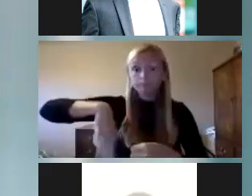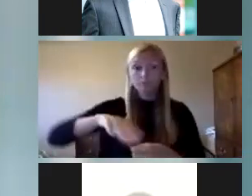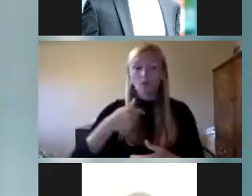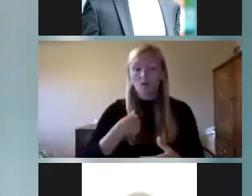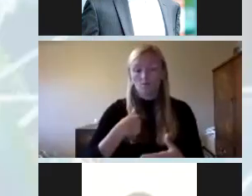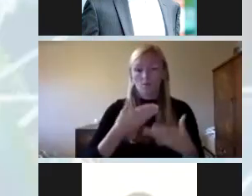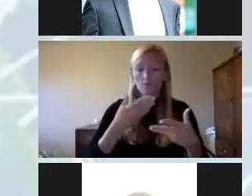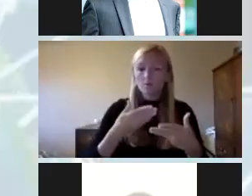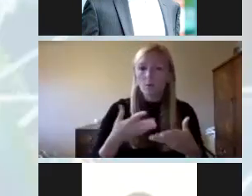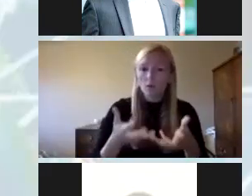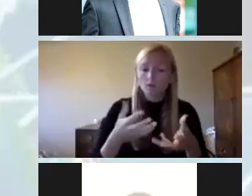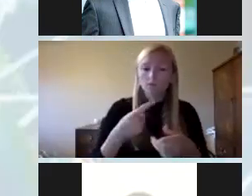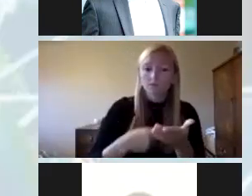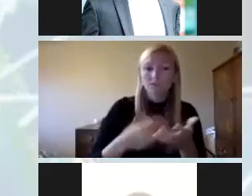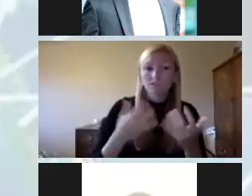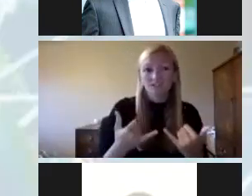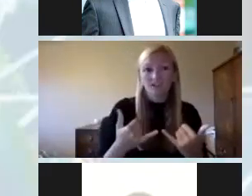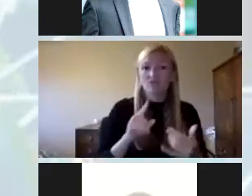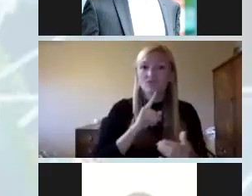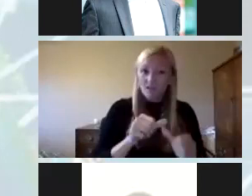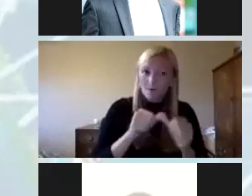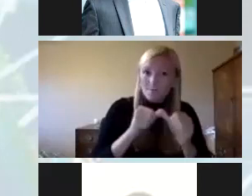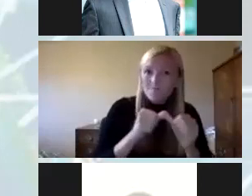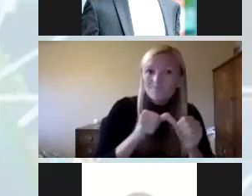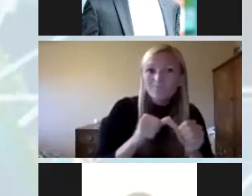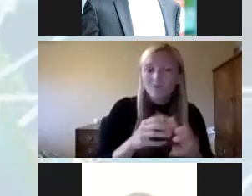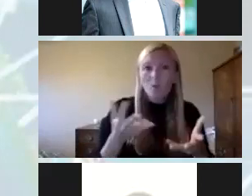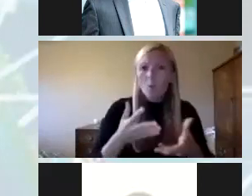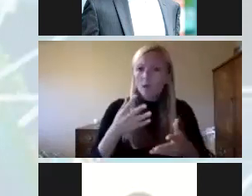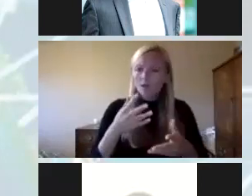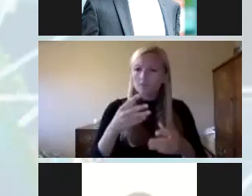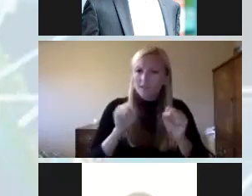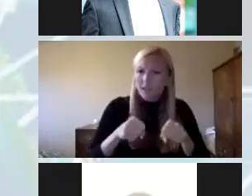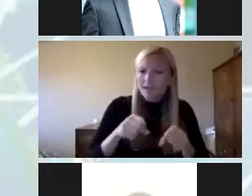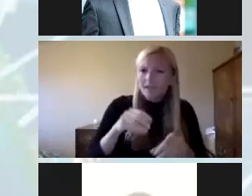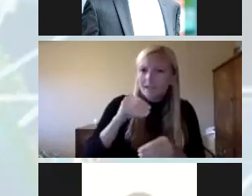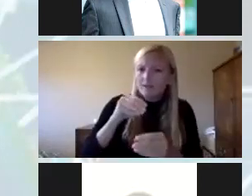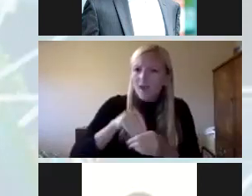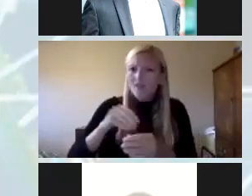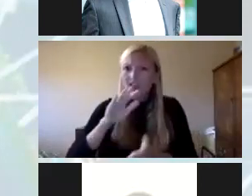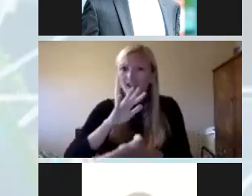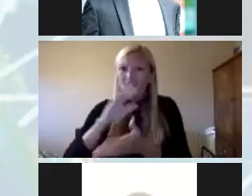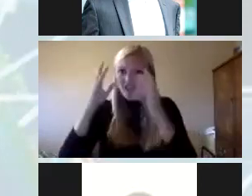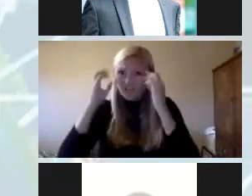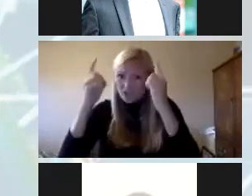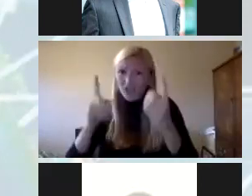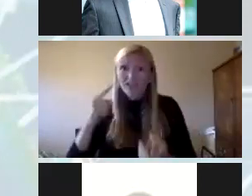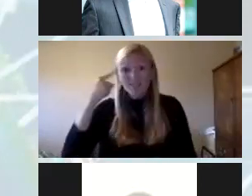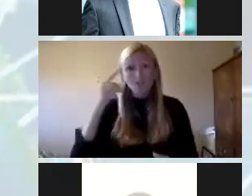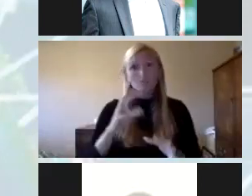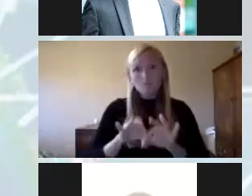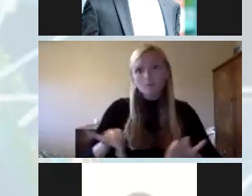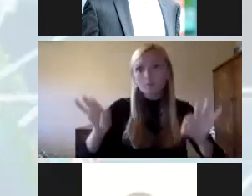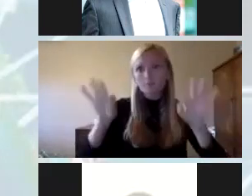a little bit about resiliency and sustainability and what's possible maybe in education i think it's really important important that